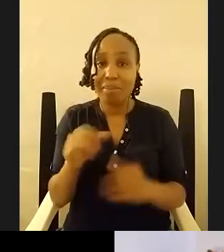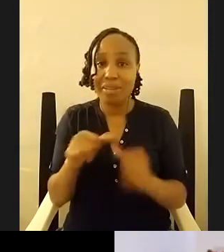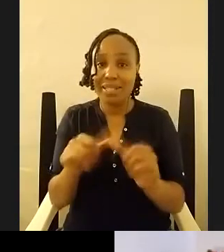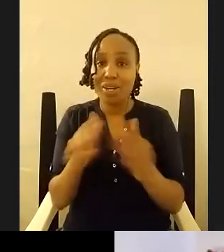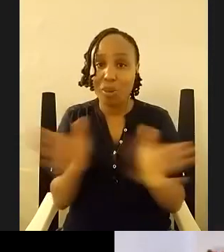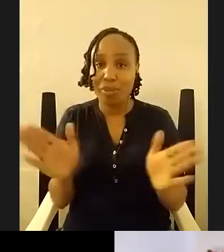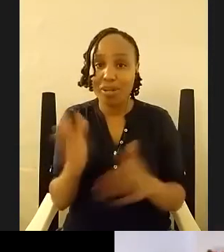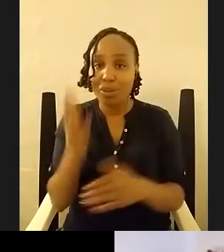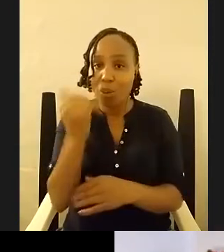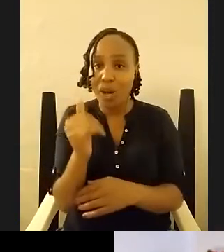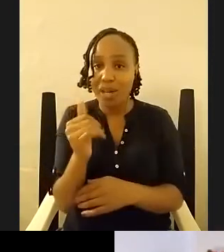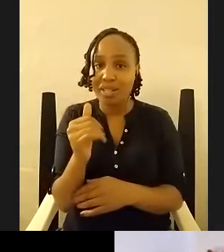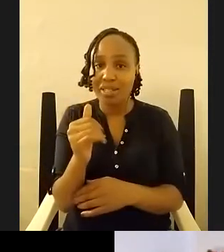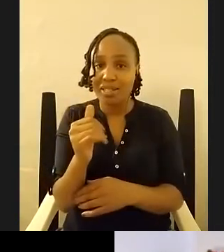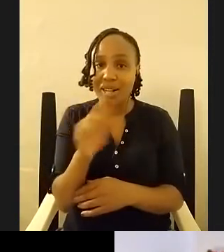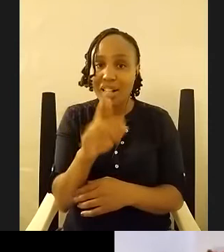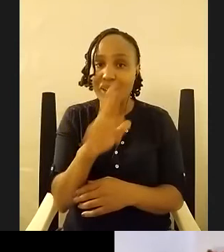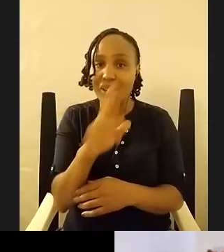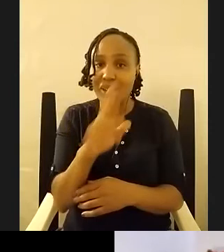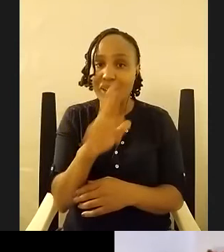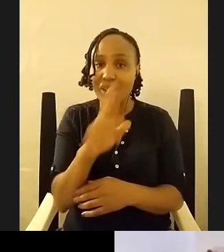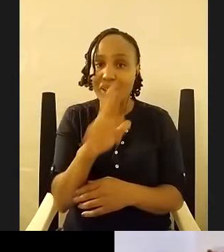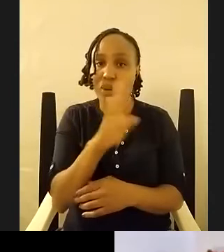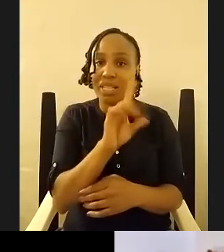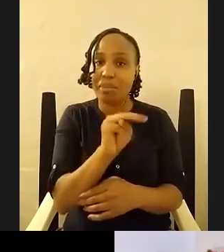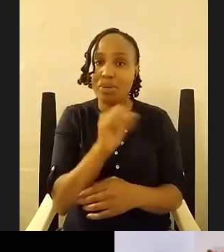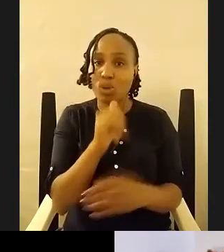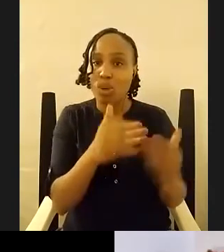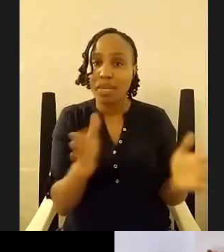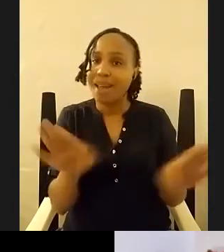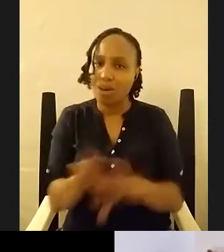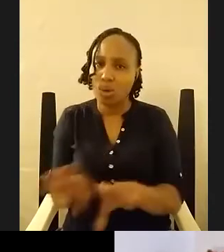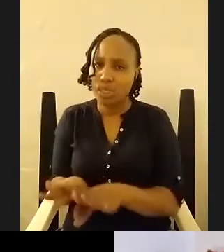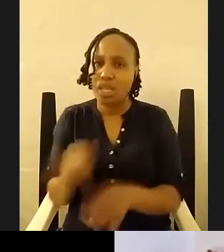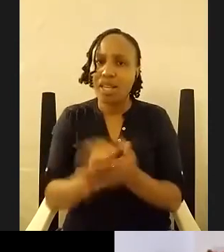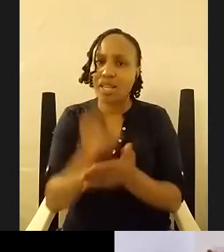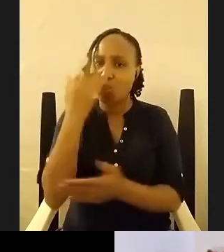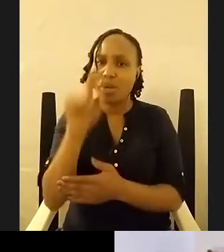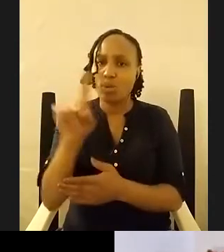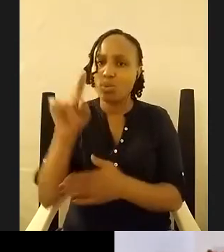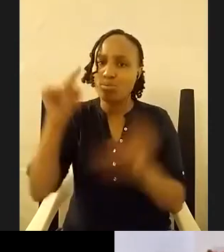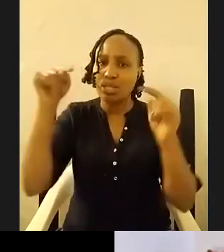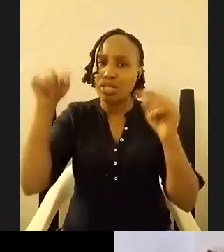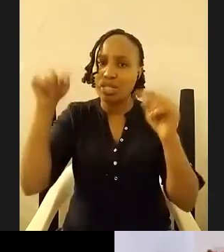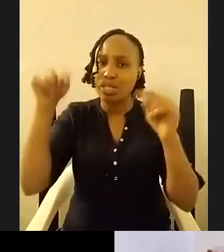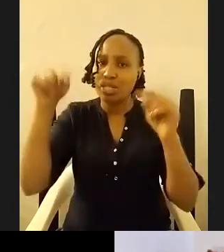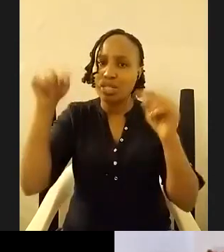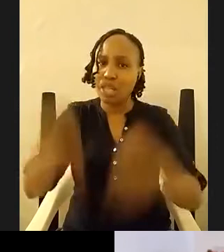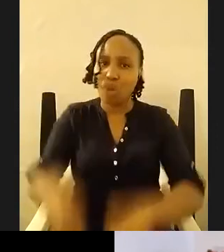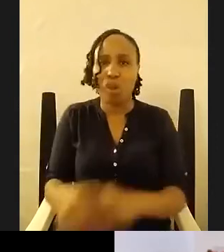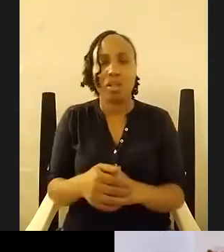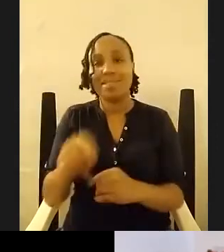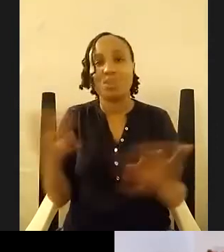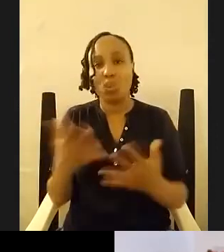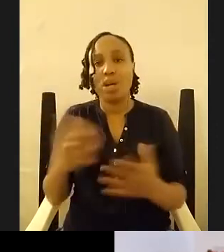they're they're closed they're closed my friend that is where your downfall away that's where the next new york times expose comes from